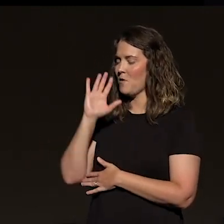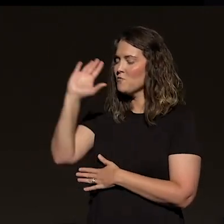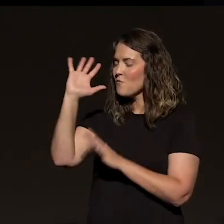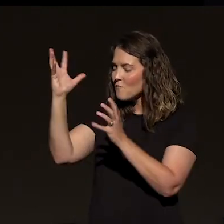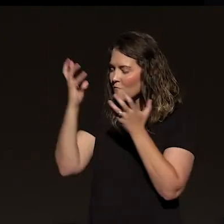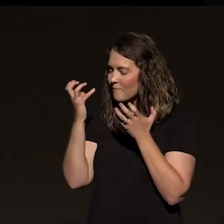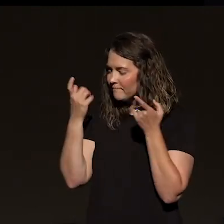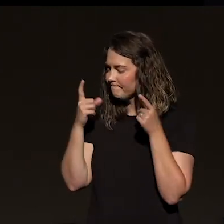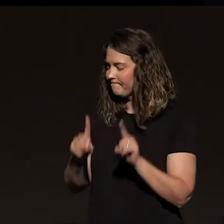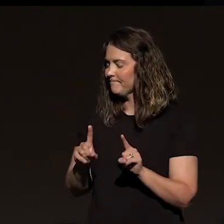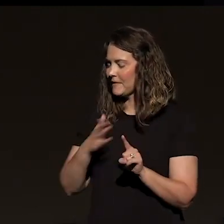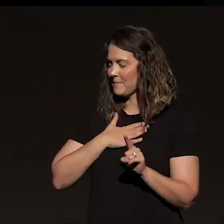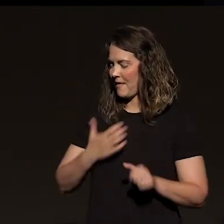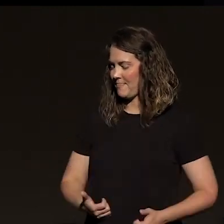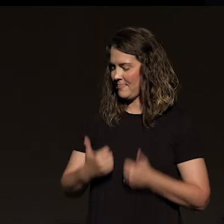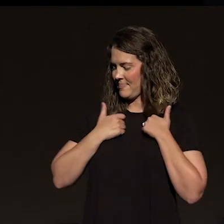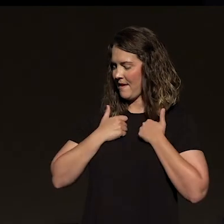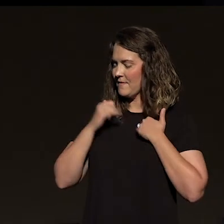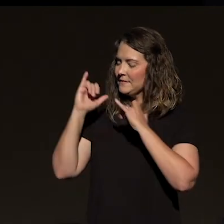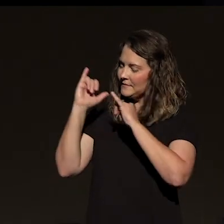on, just like it is in heaven.